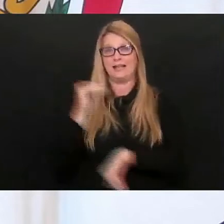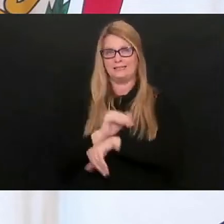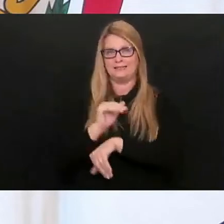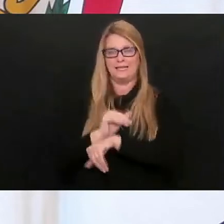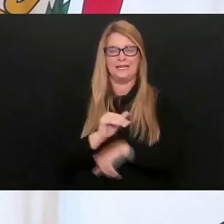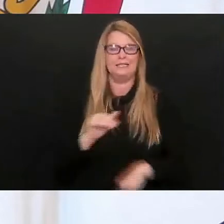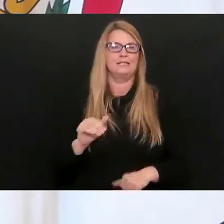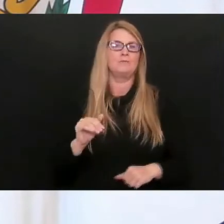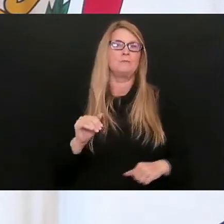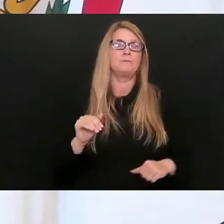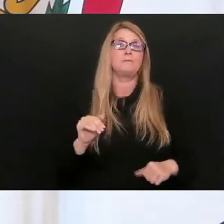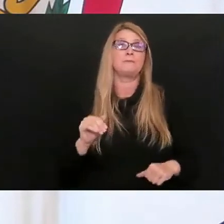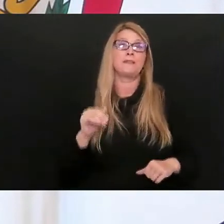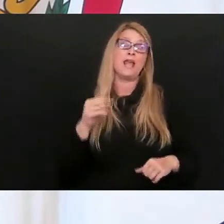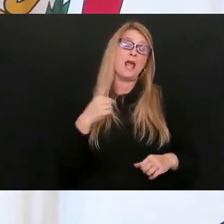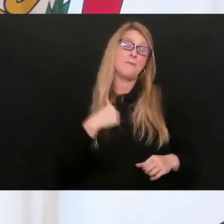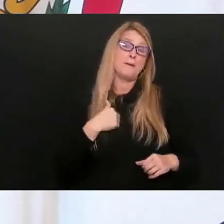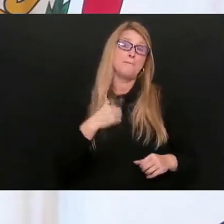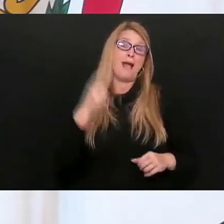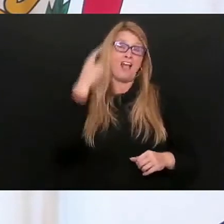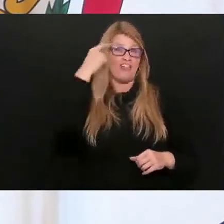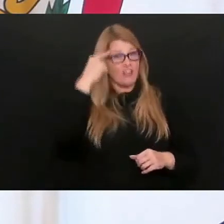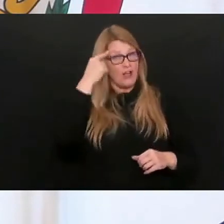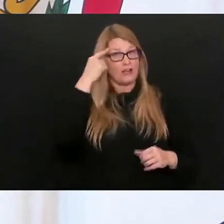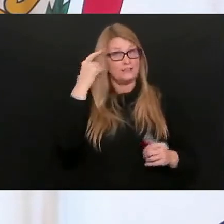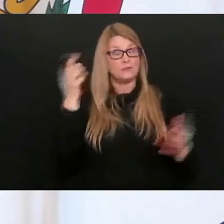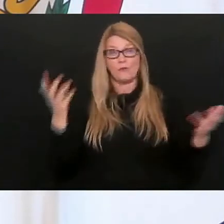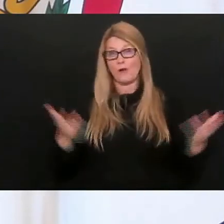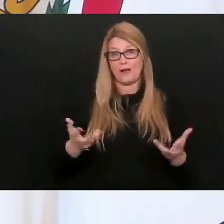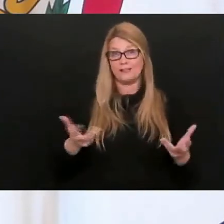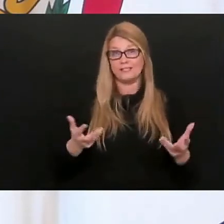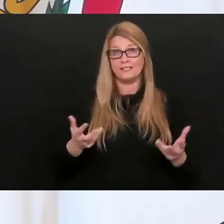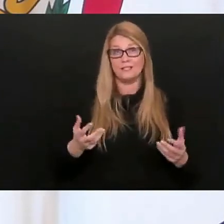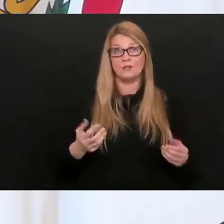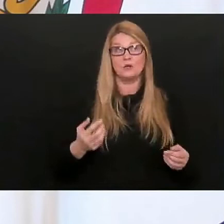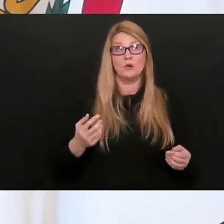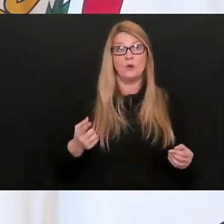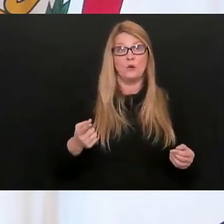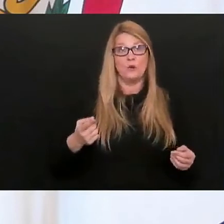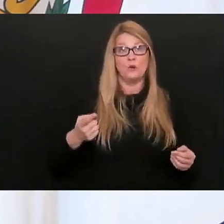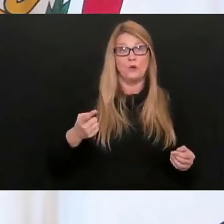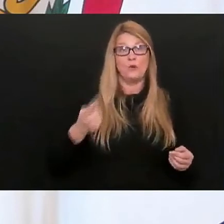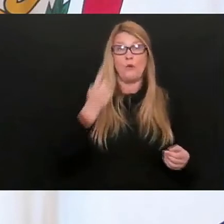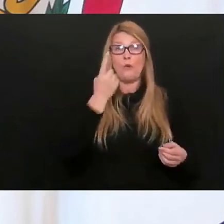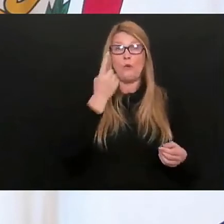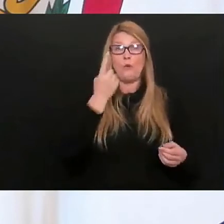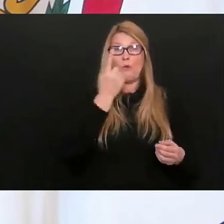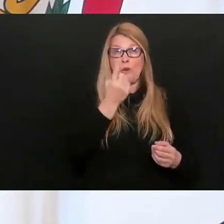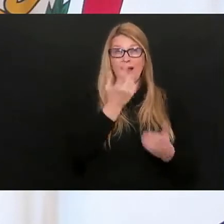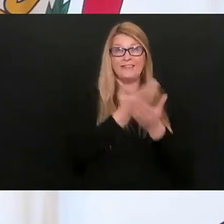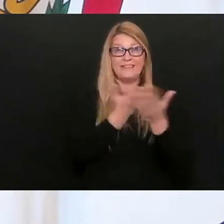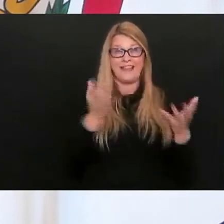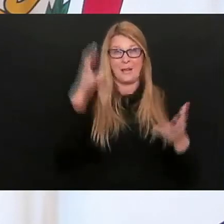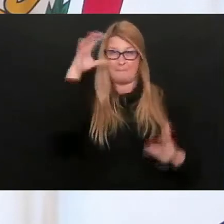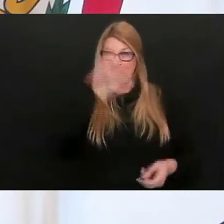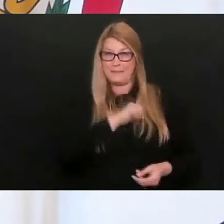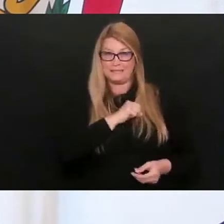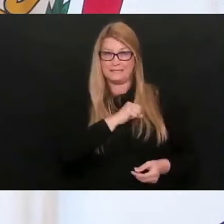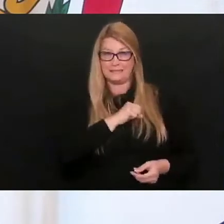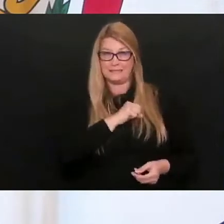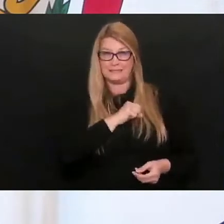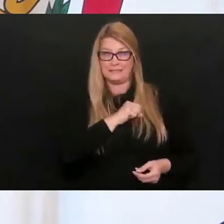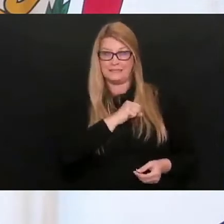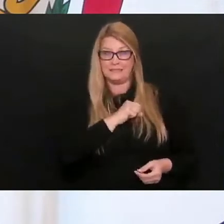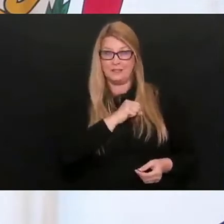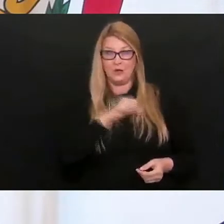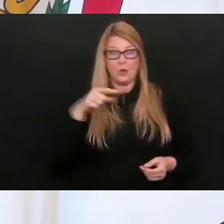I would say just this. The one thing that is lacking, you know, we want to